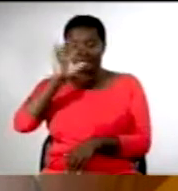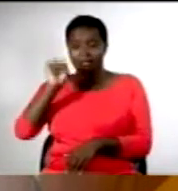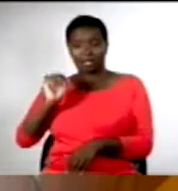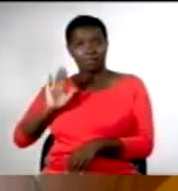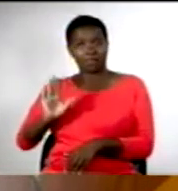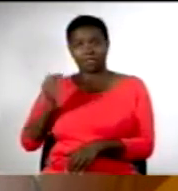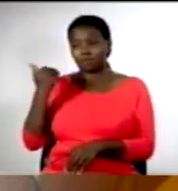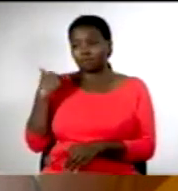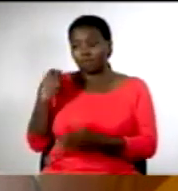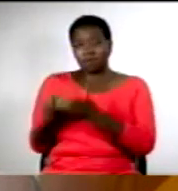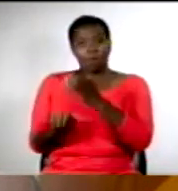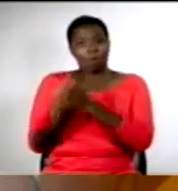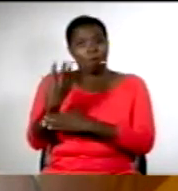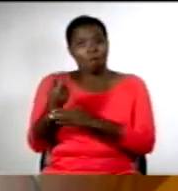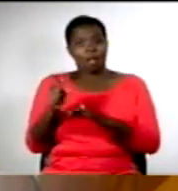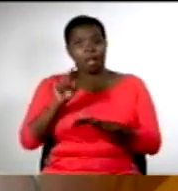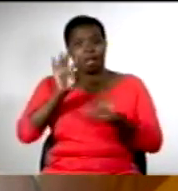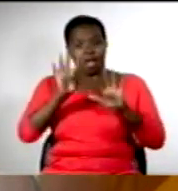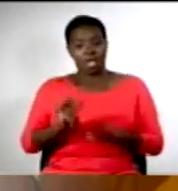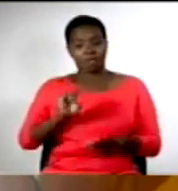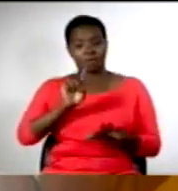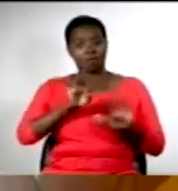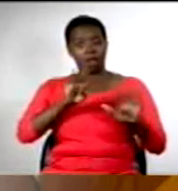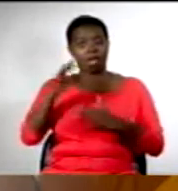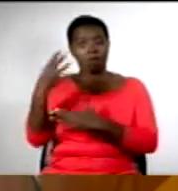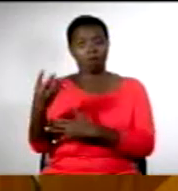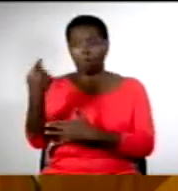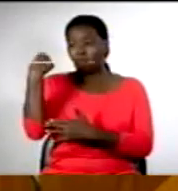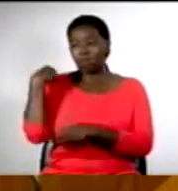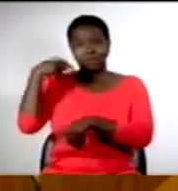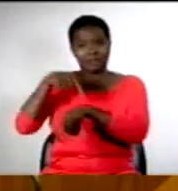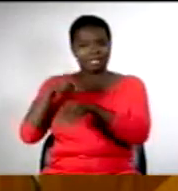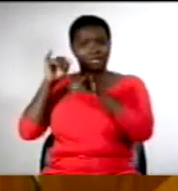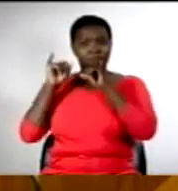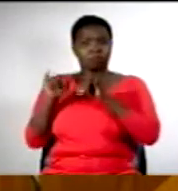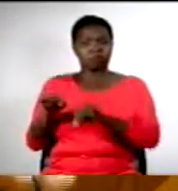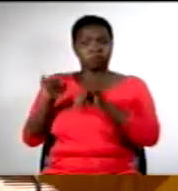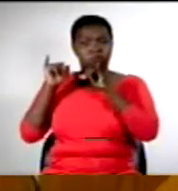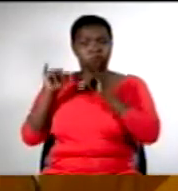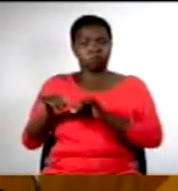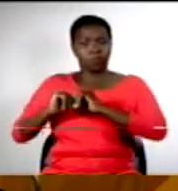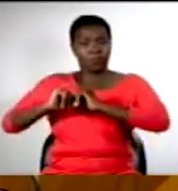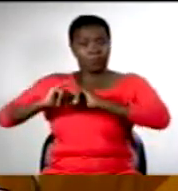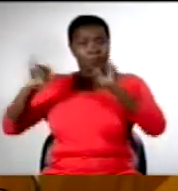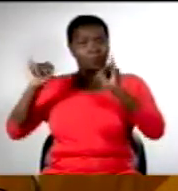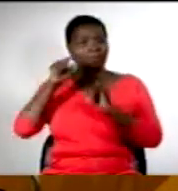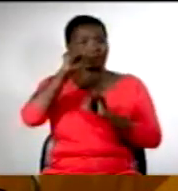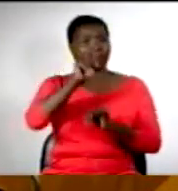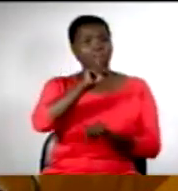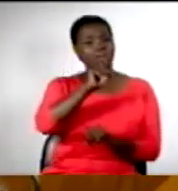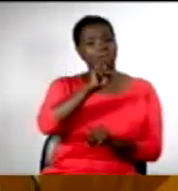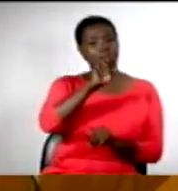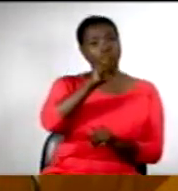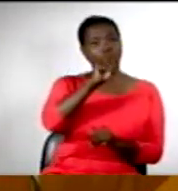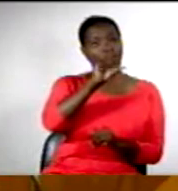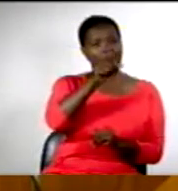in April 1994, were the toughest times in the life of the Rwandese people when they lived through